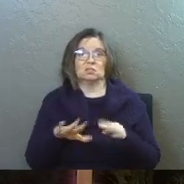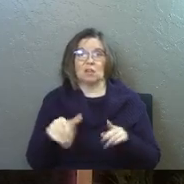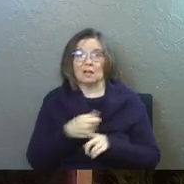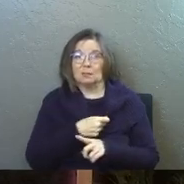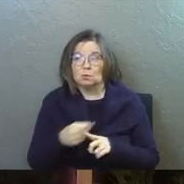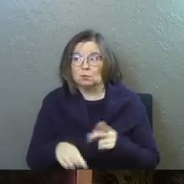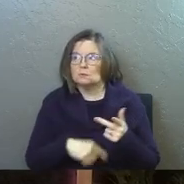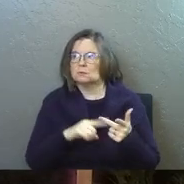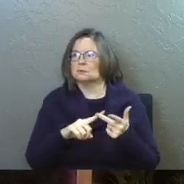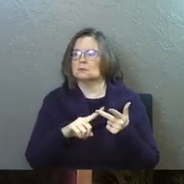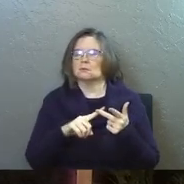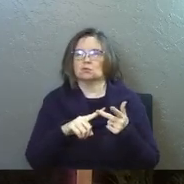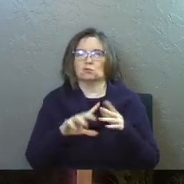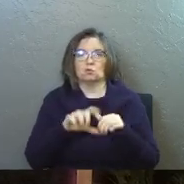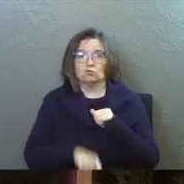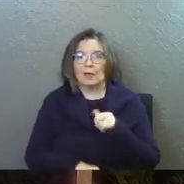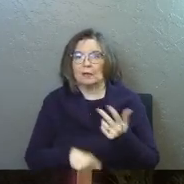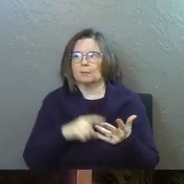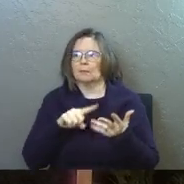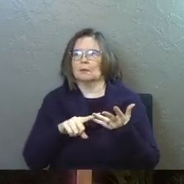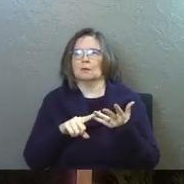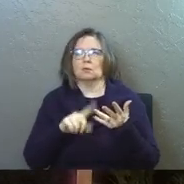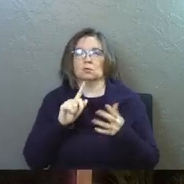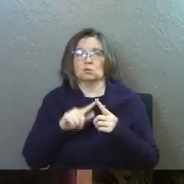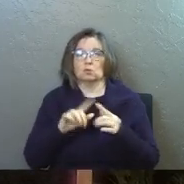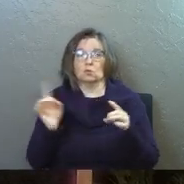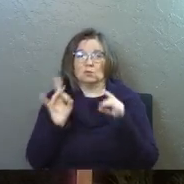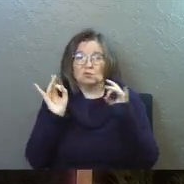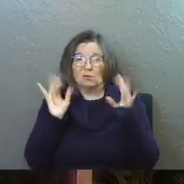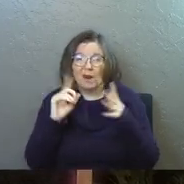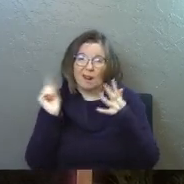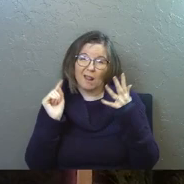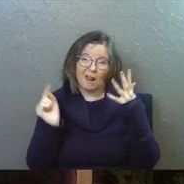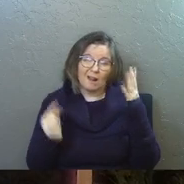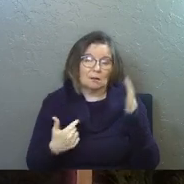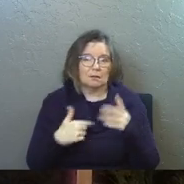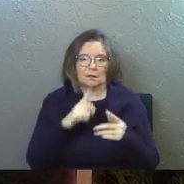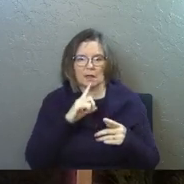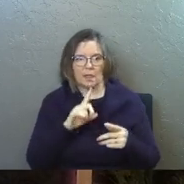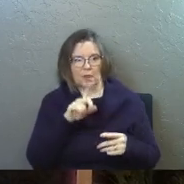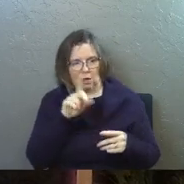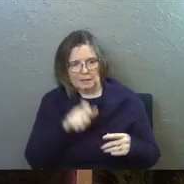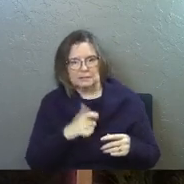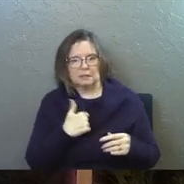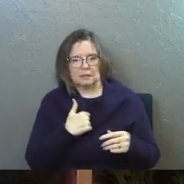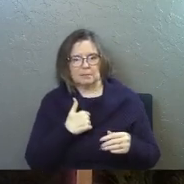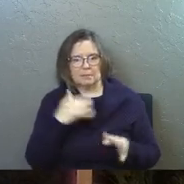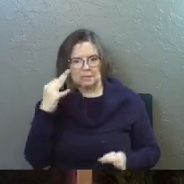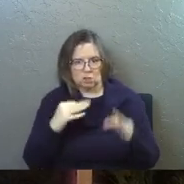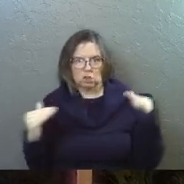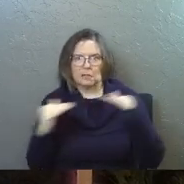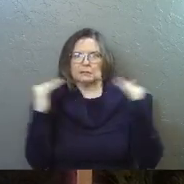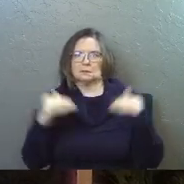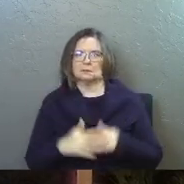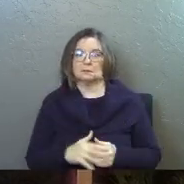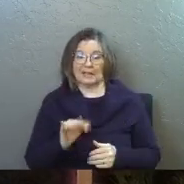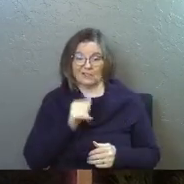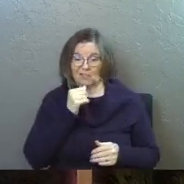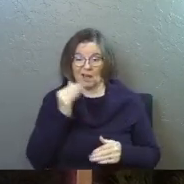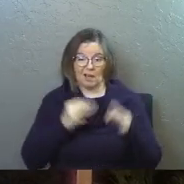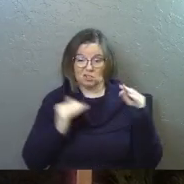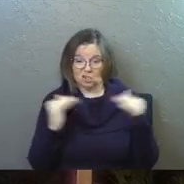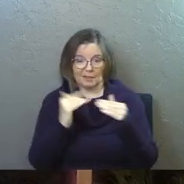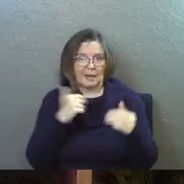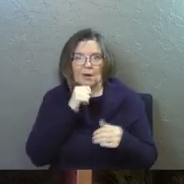child abuse, especially if it goes to rape, especially if goes to atrocities. Like we're like, there needs to be justice. And if there's not